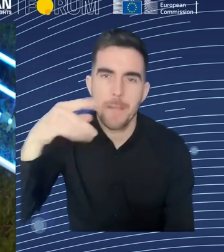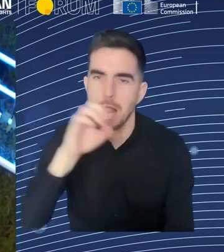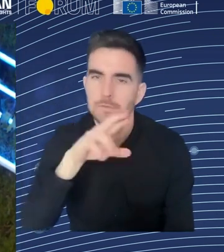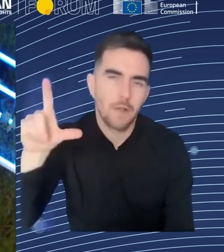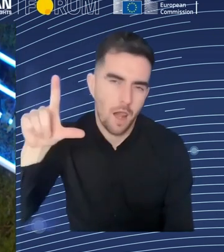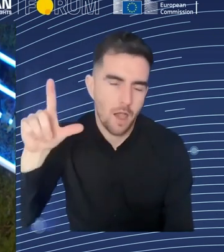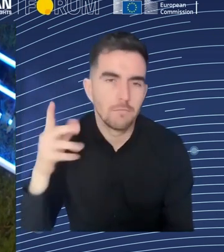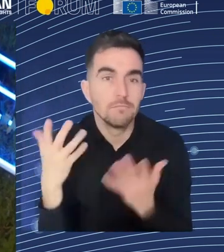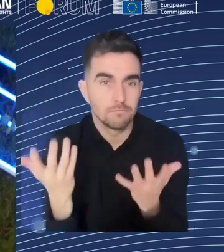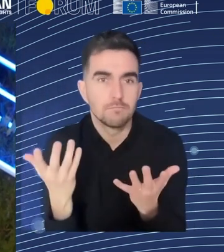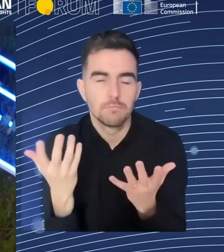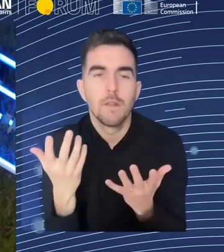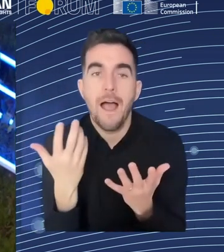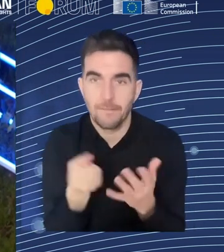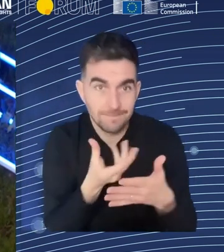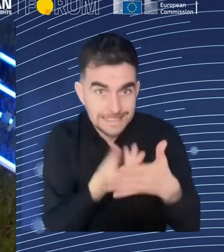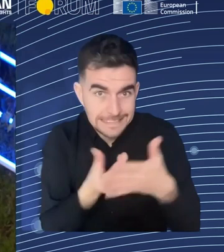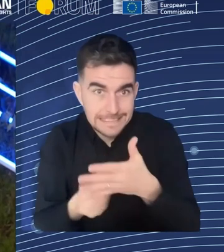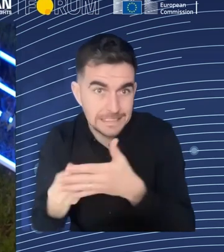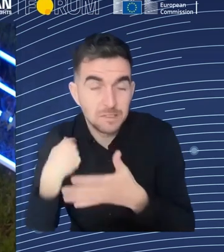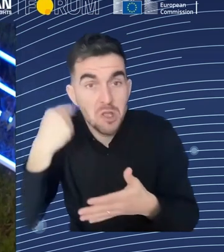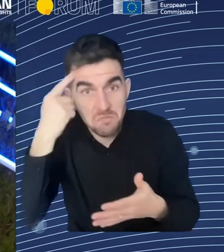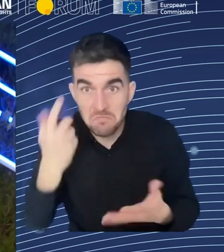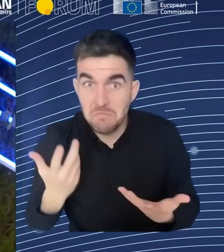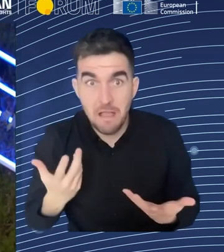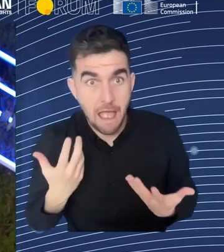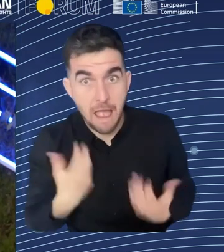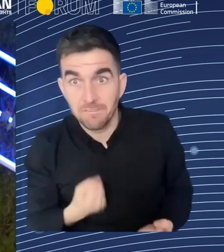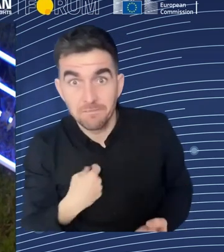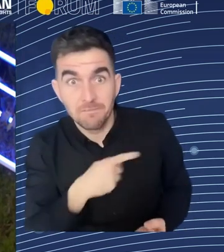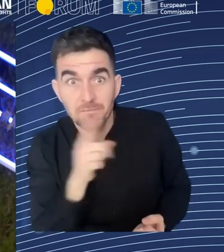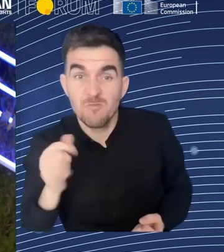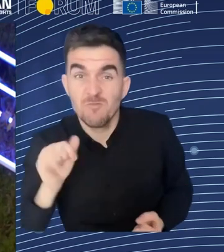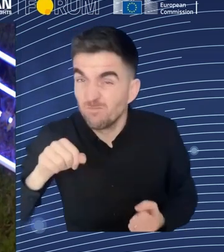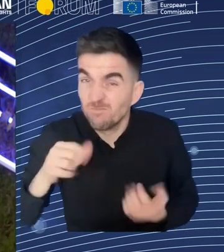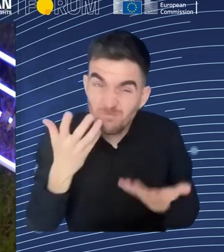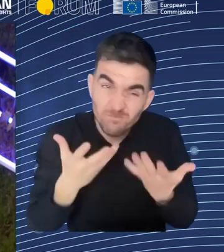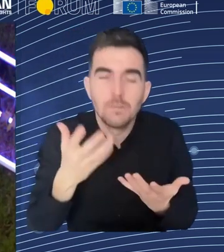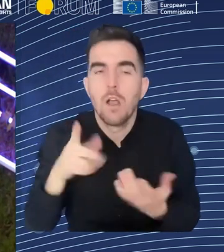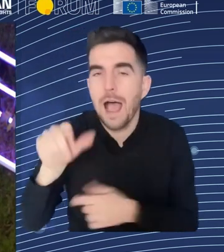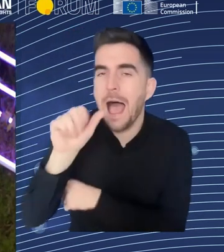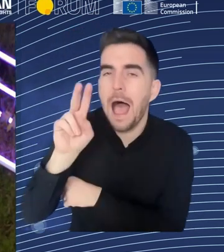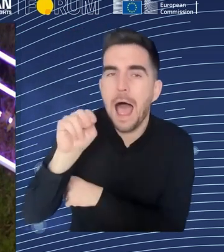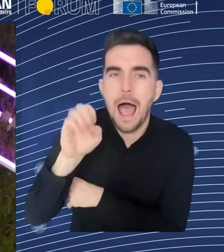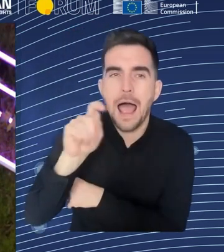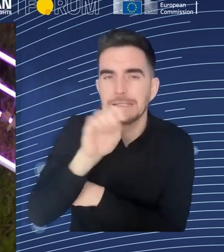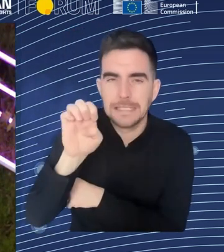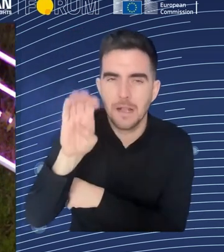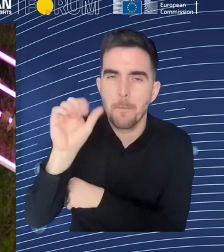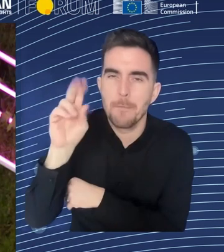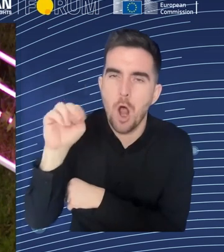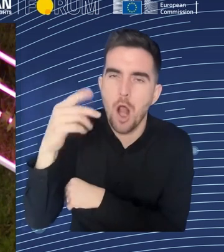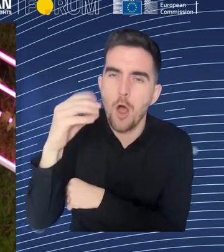the U.S. experience? I know that you are, you know, at state level, for example, in California, are attempting to do something of that sort. Can you please